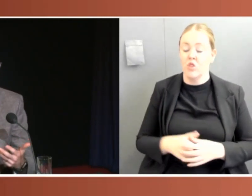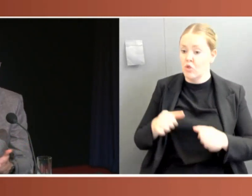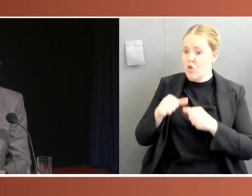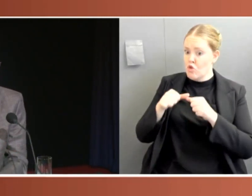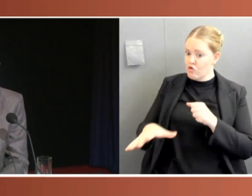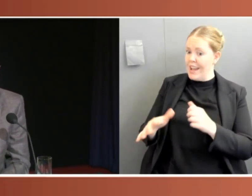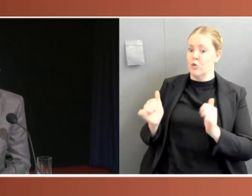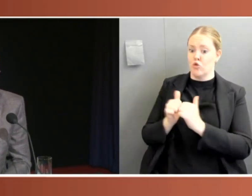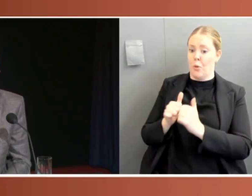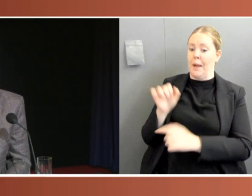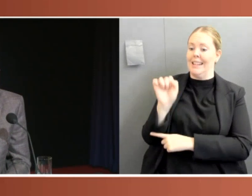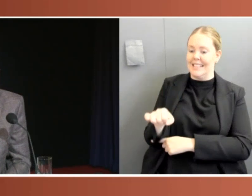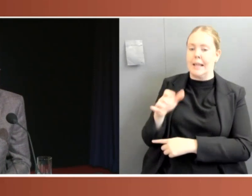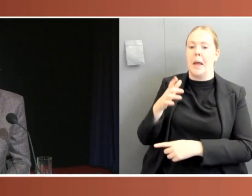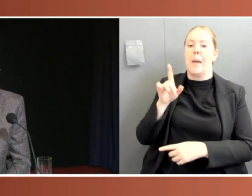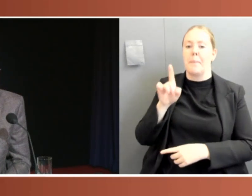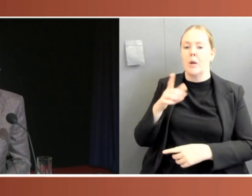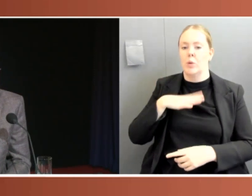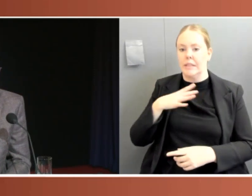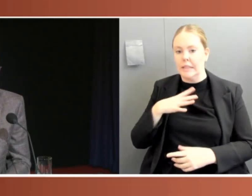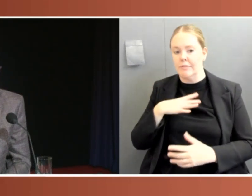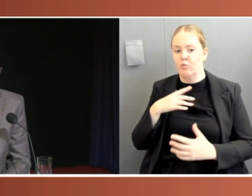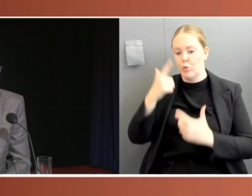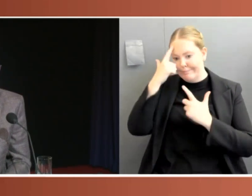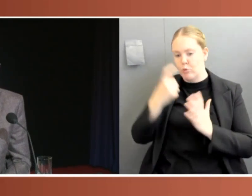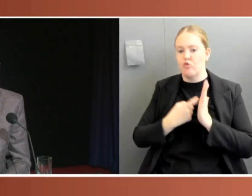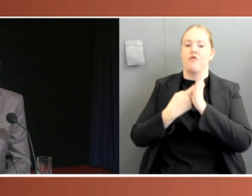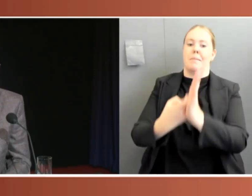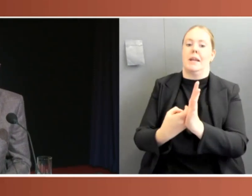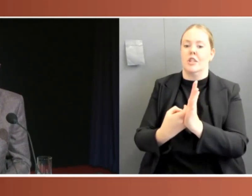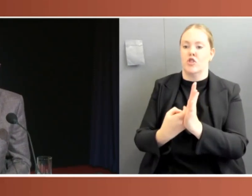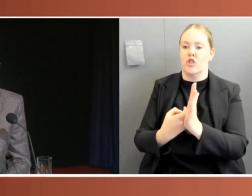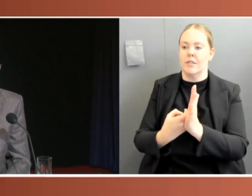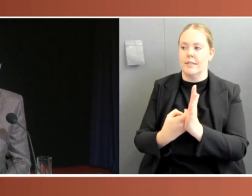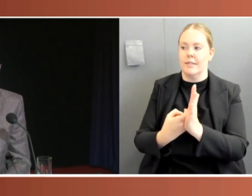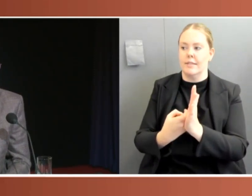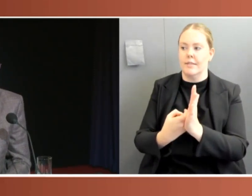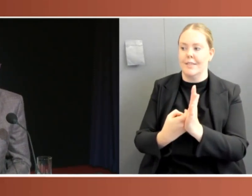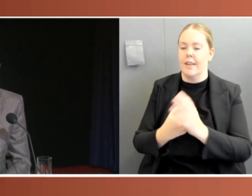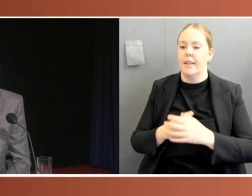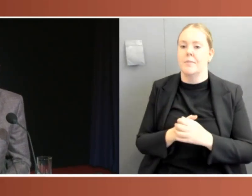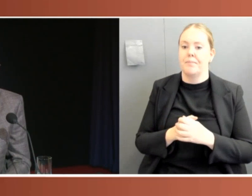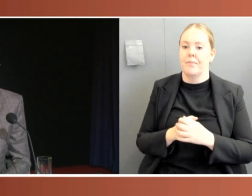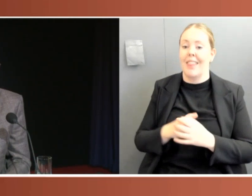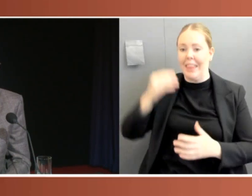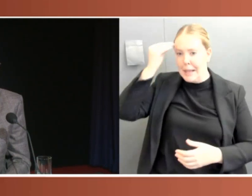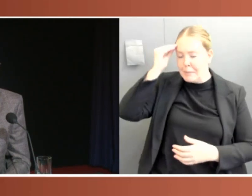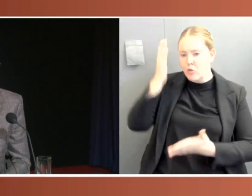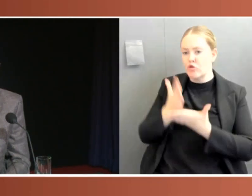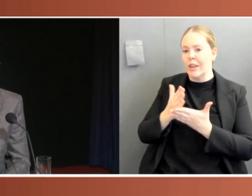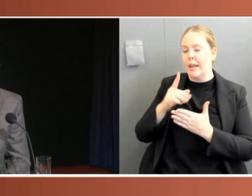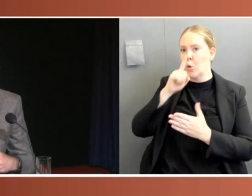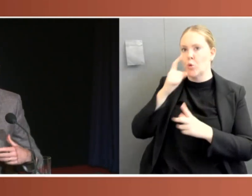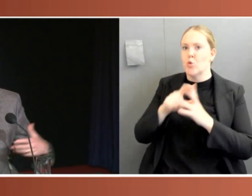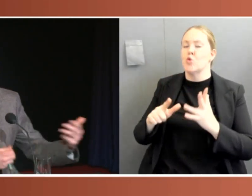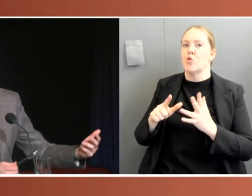conclusions and recommendations for these things. But I don't think they were really able to do much during the time. It was all ex post. The